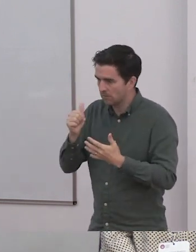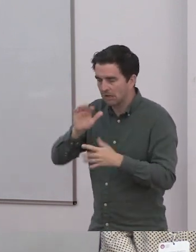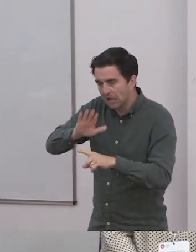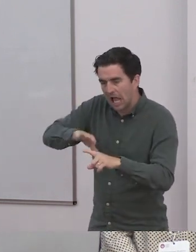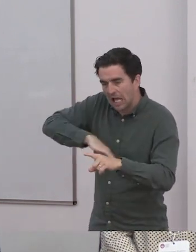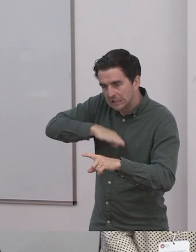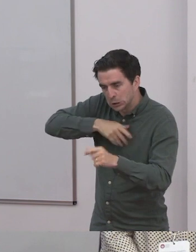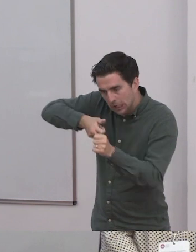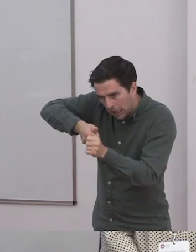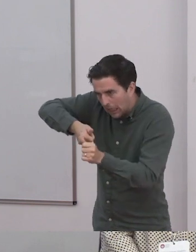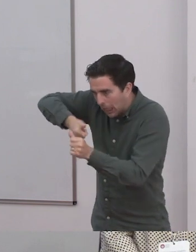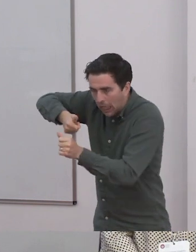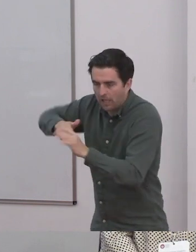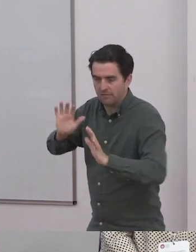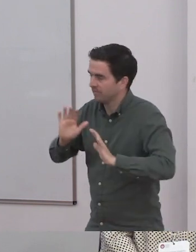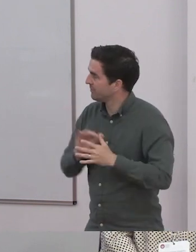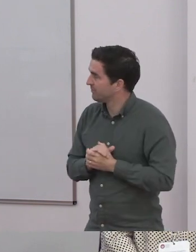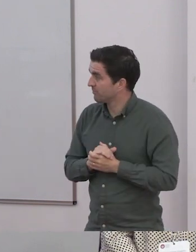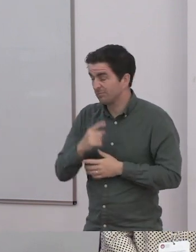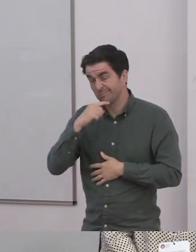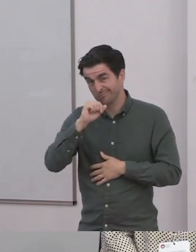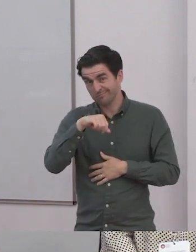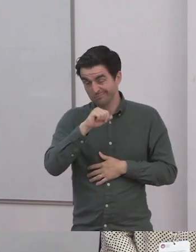right. We've got time.